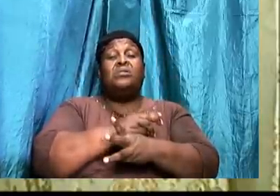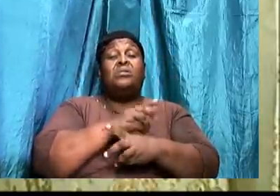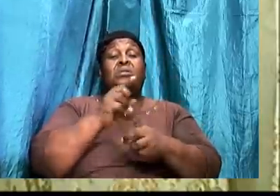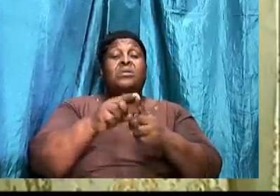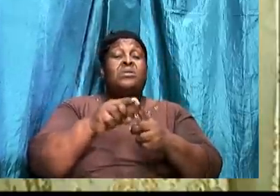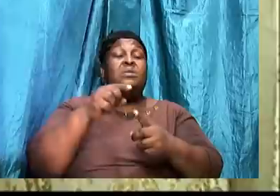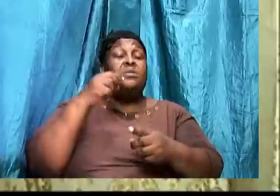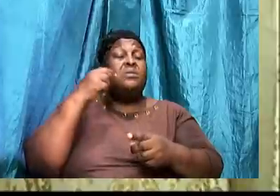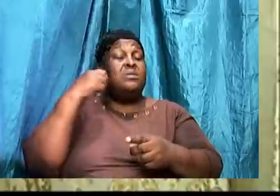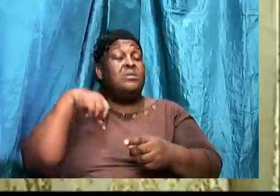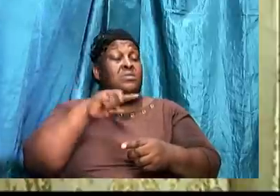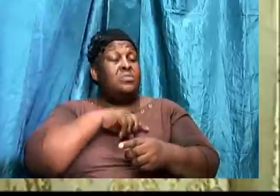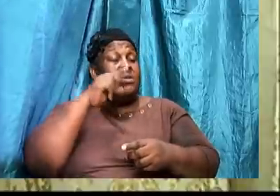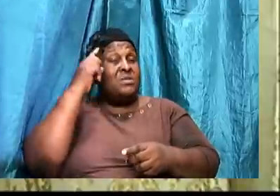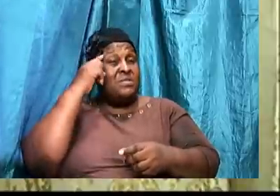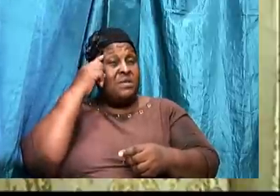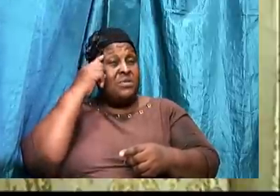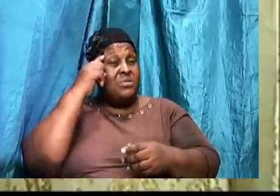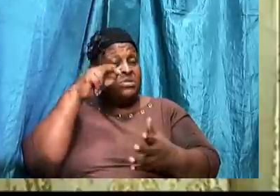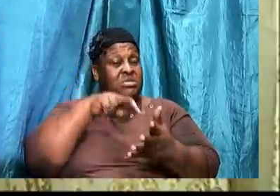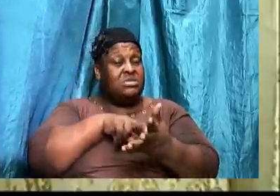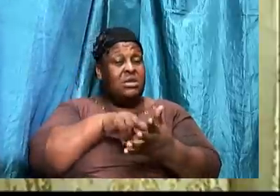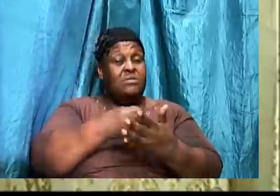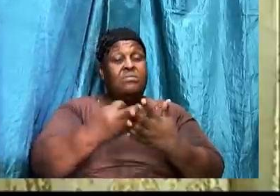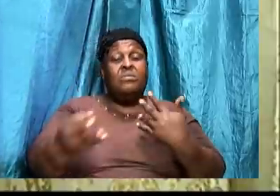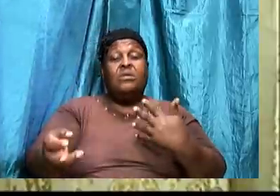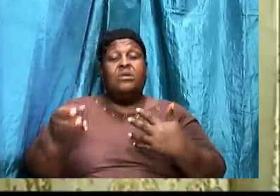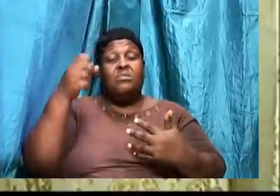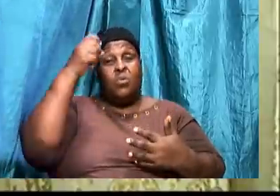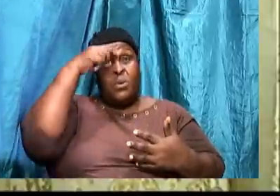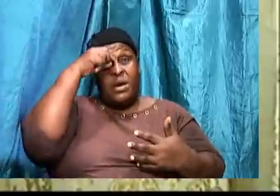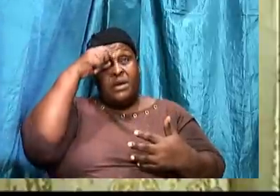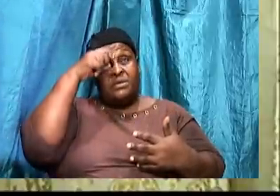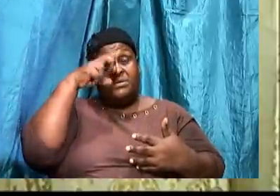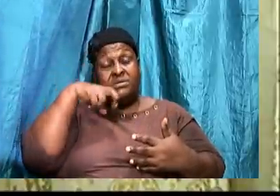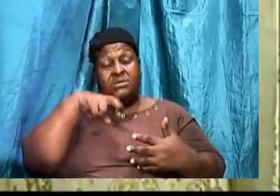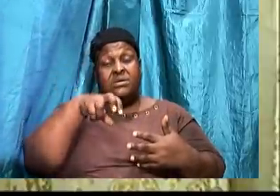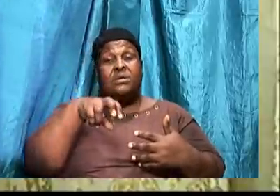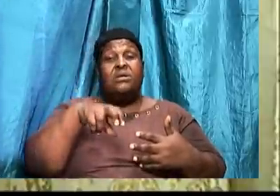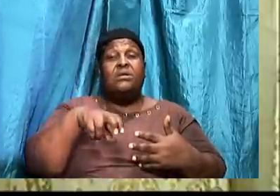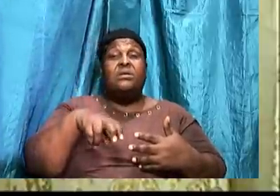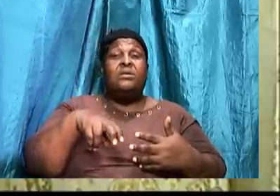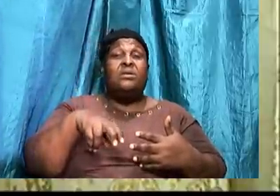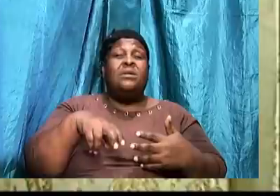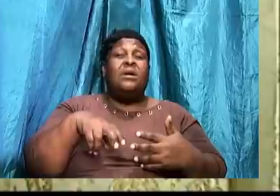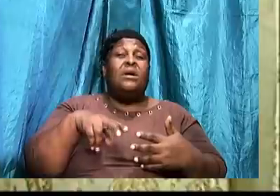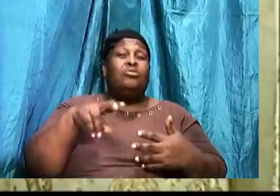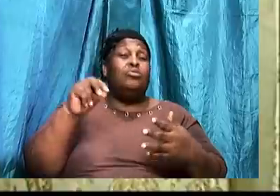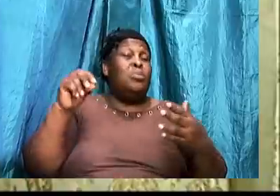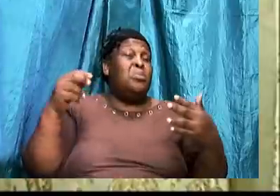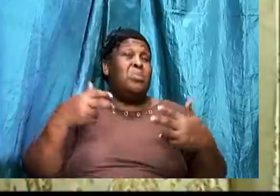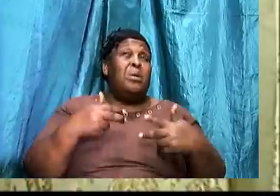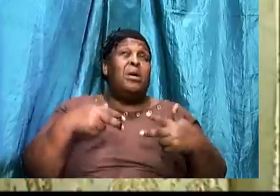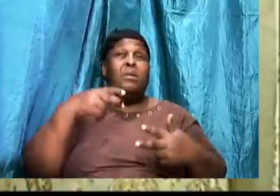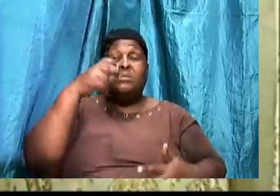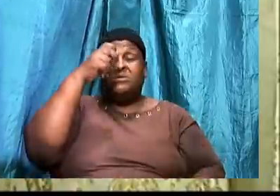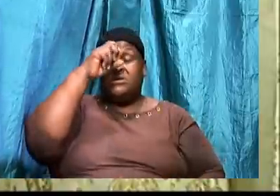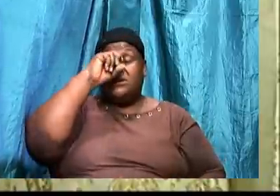We have got to be as wise. As a serpent. And harmless. As a dove.